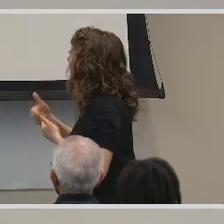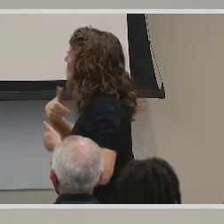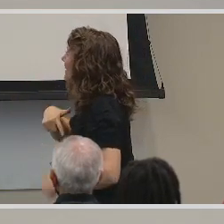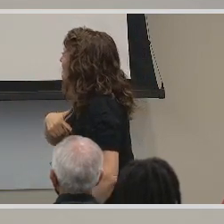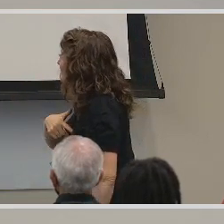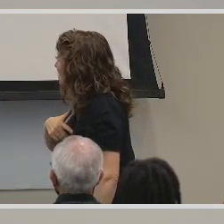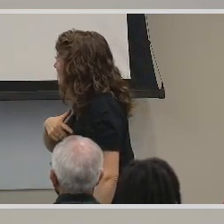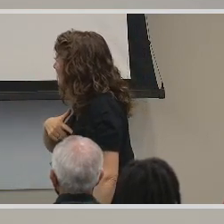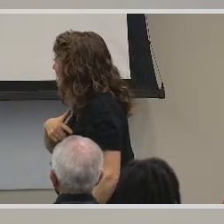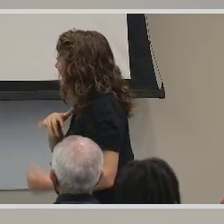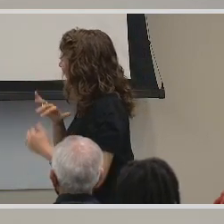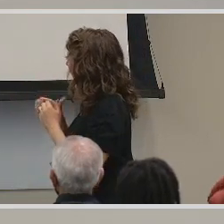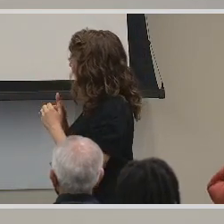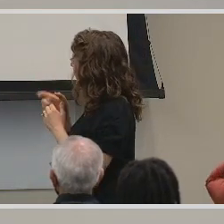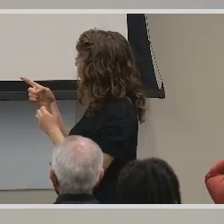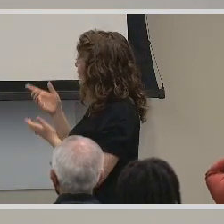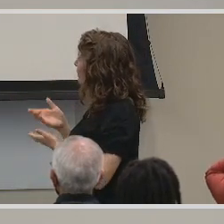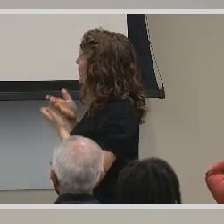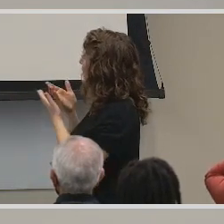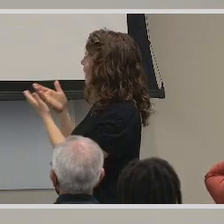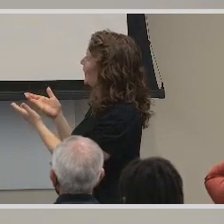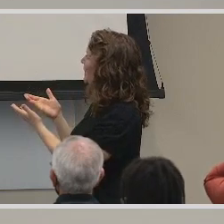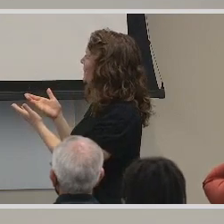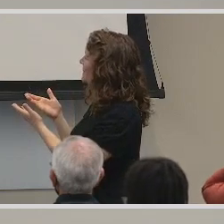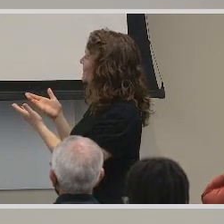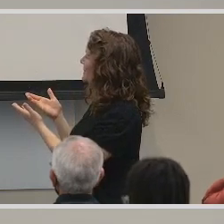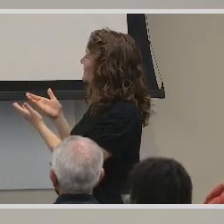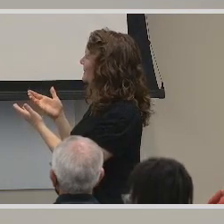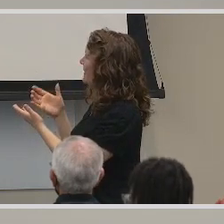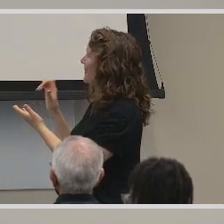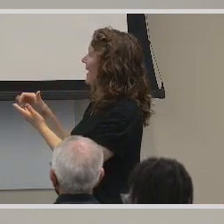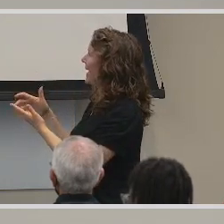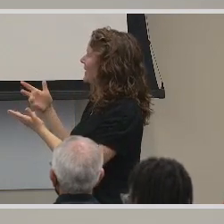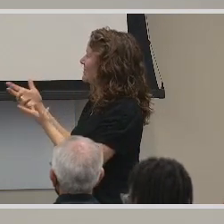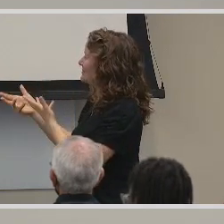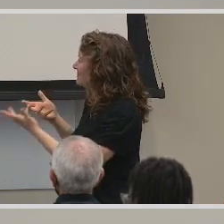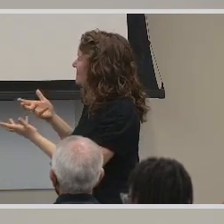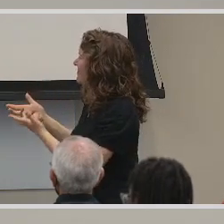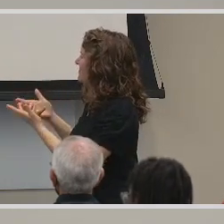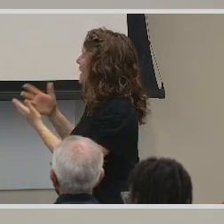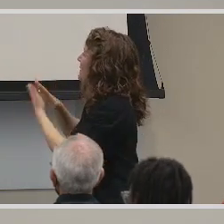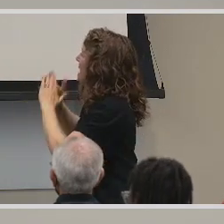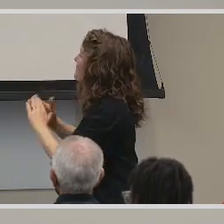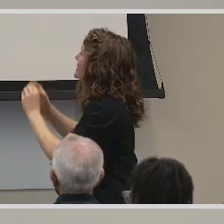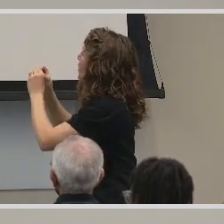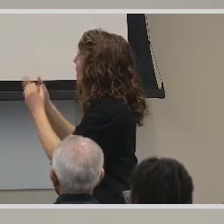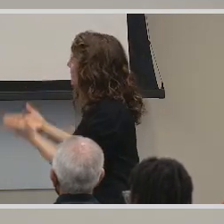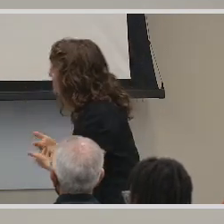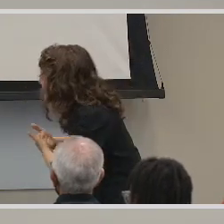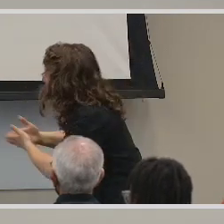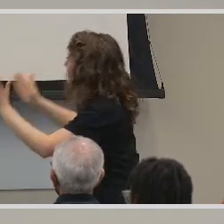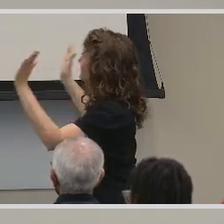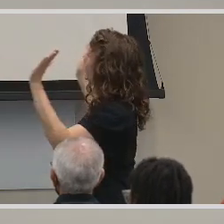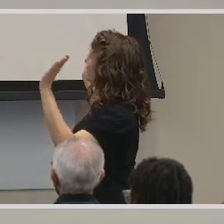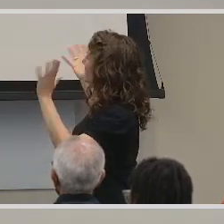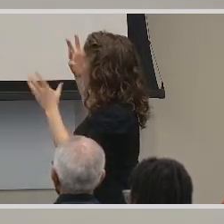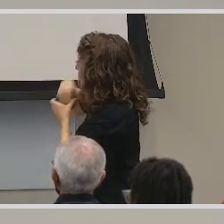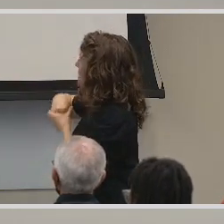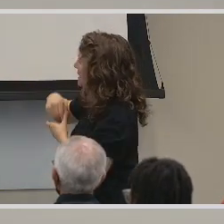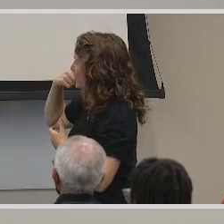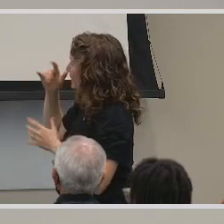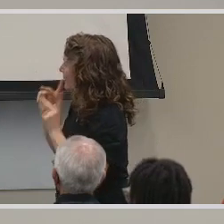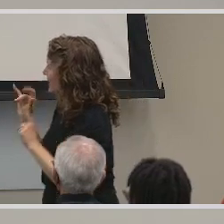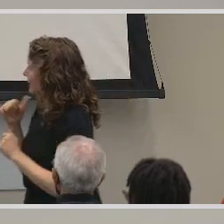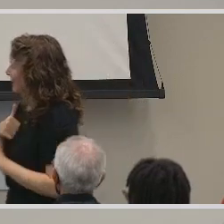suppose or how do you propose that it becomes more inclusive for people like myself?